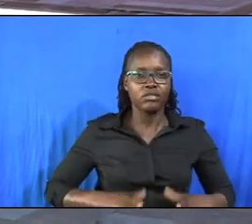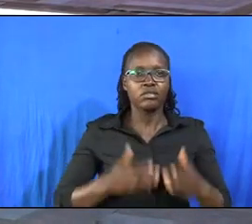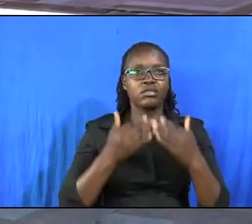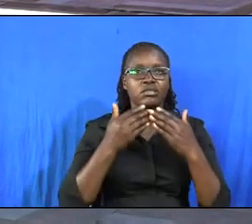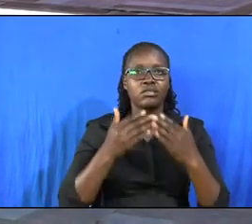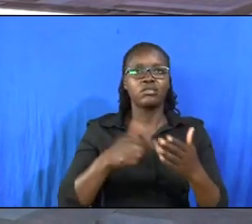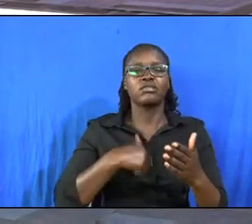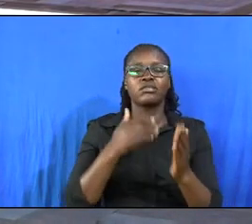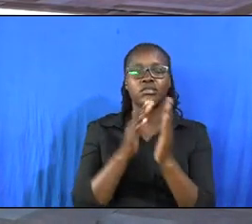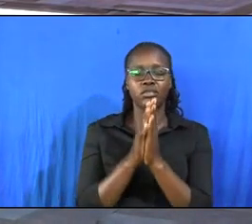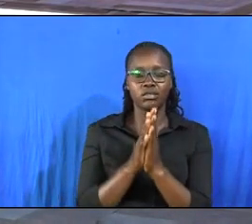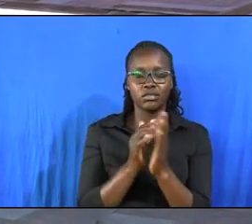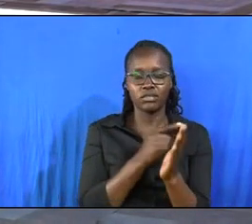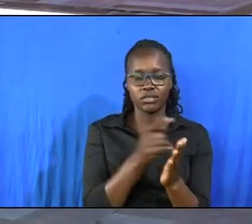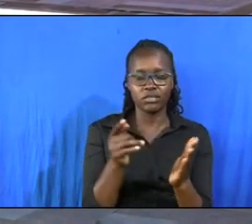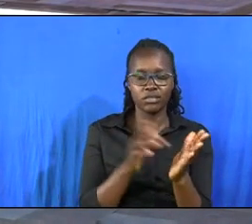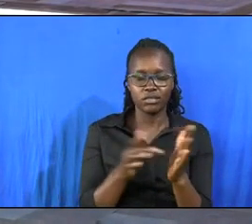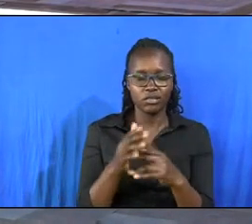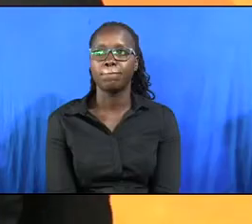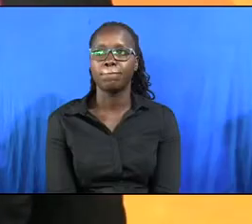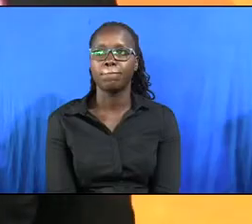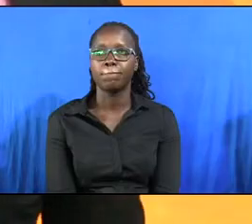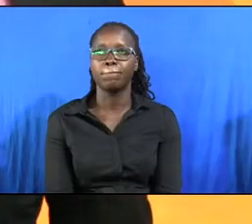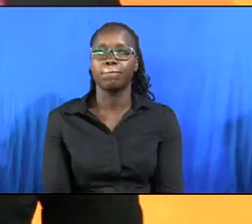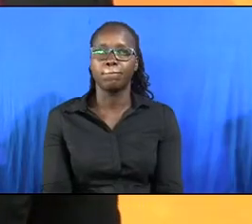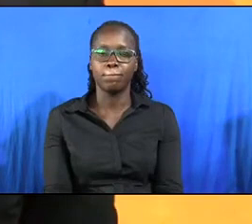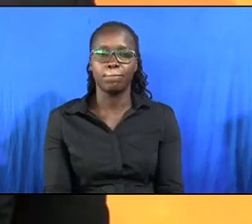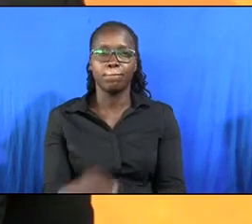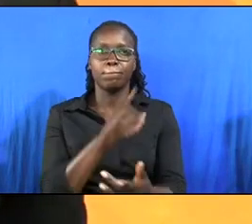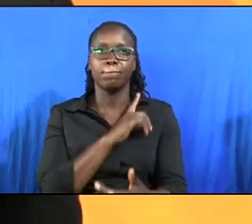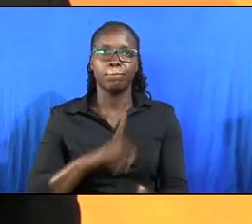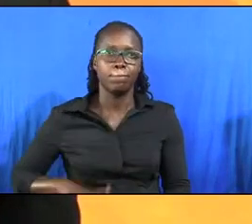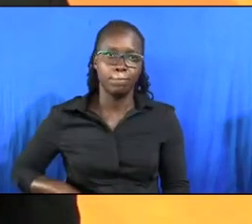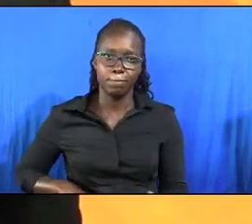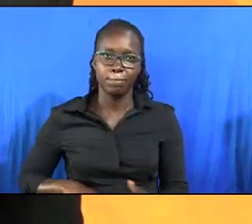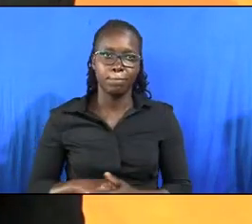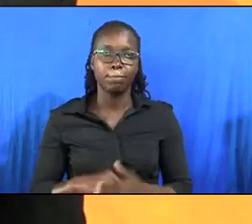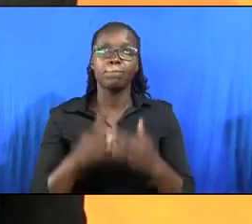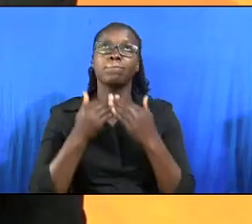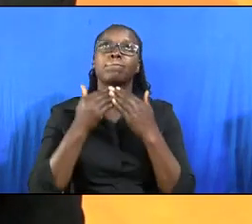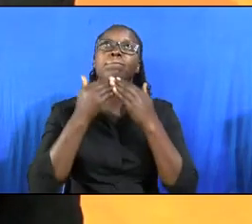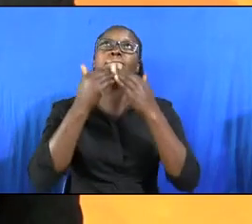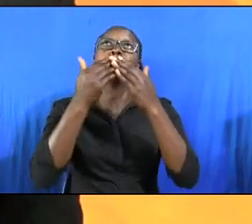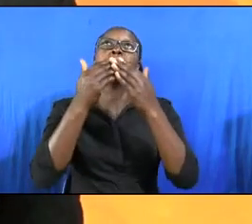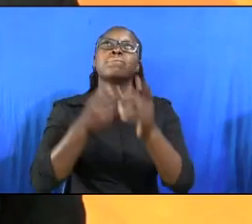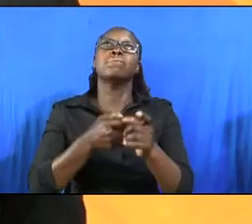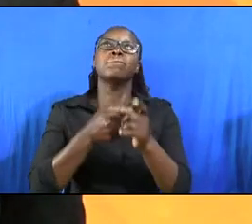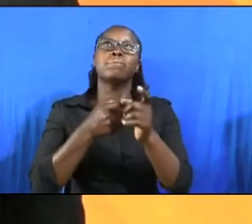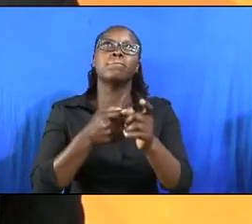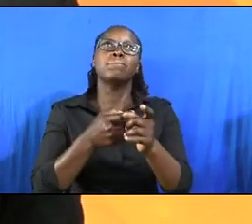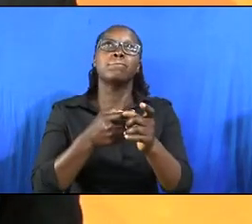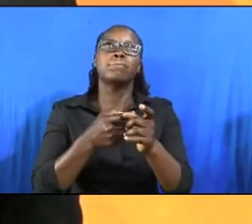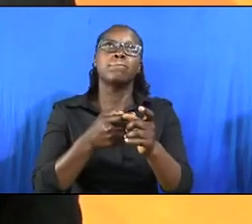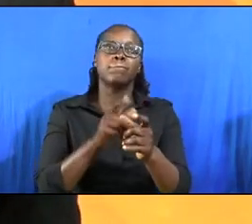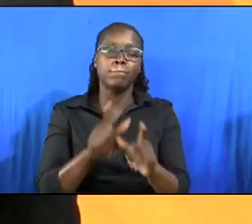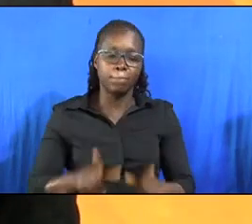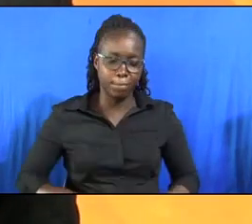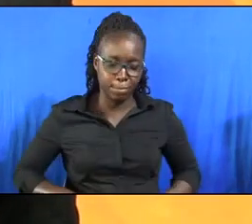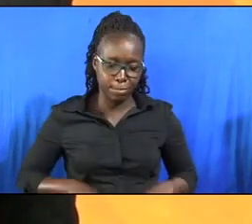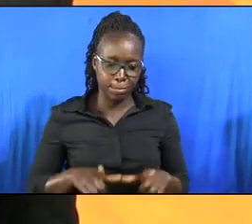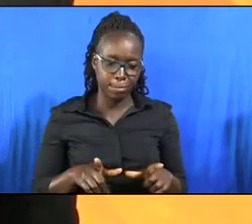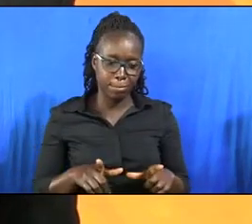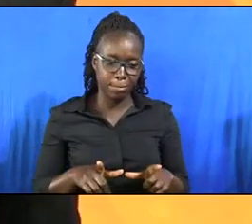That is my prayer with you in Jesus' name. Precious Lord, we thank you for the gift of life.